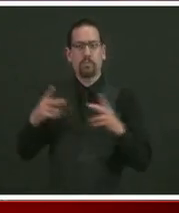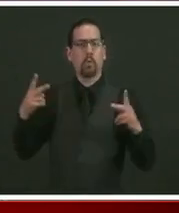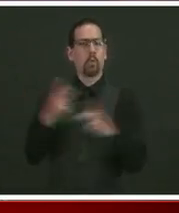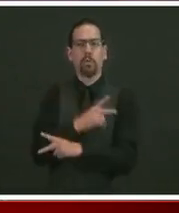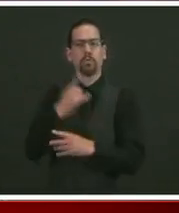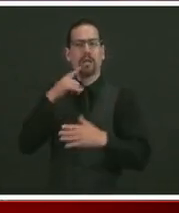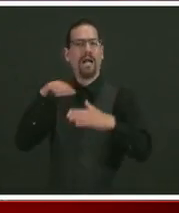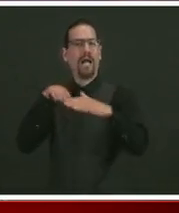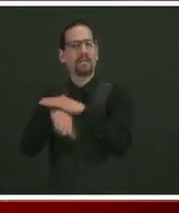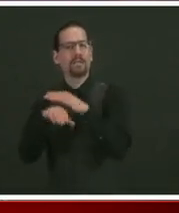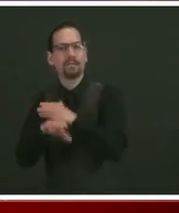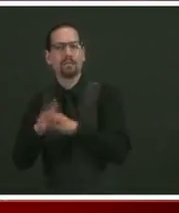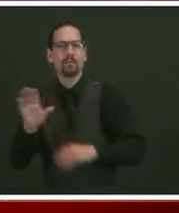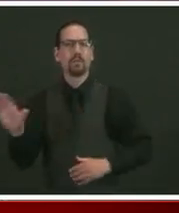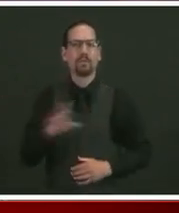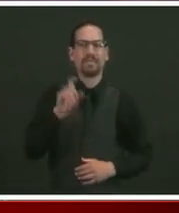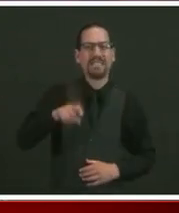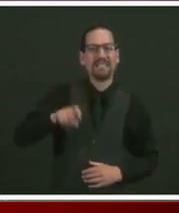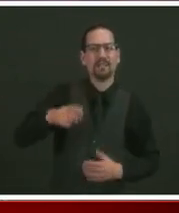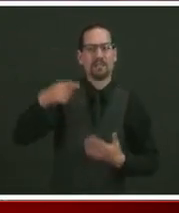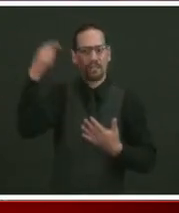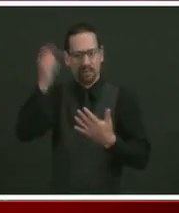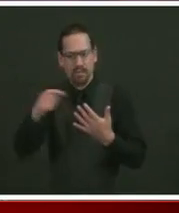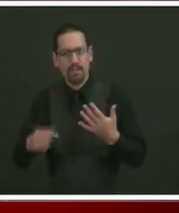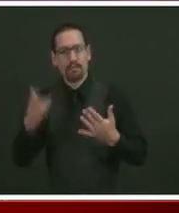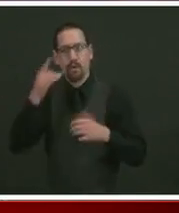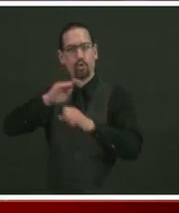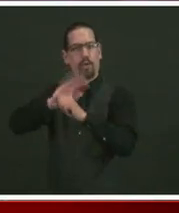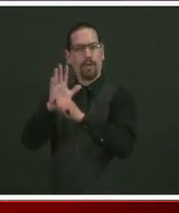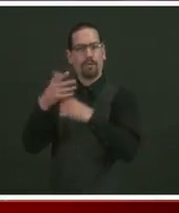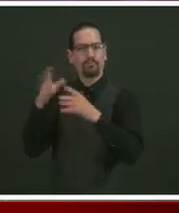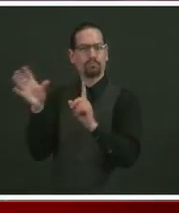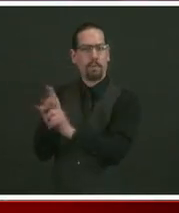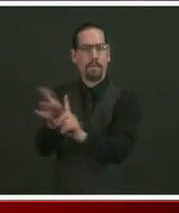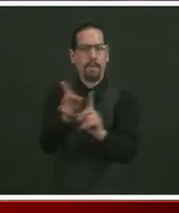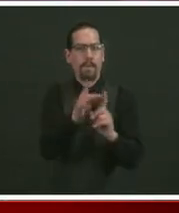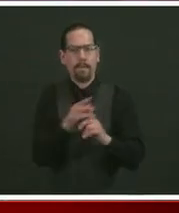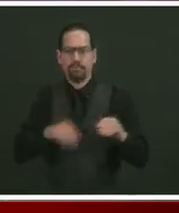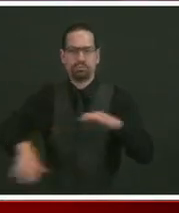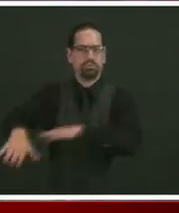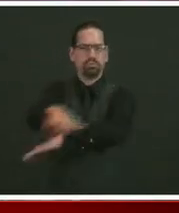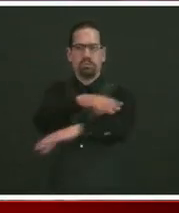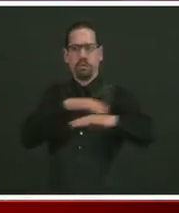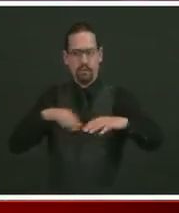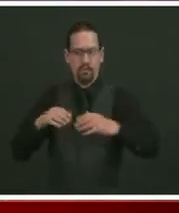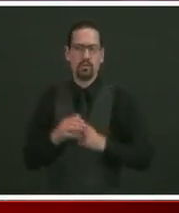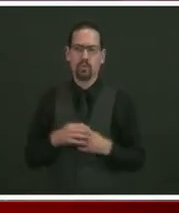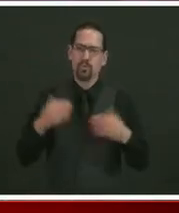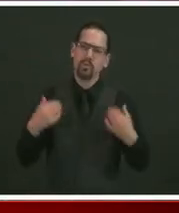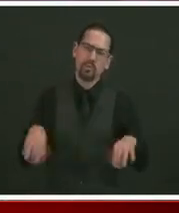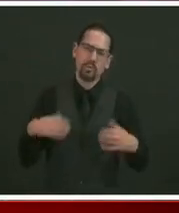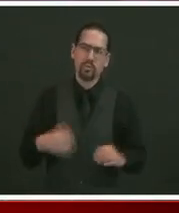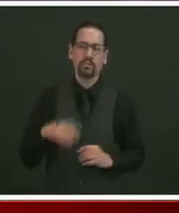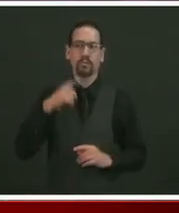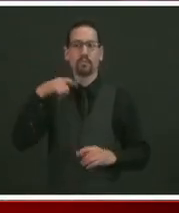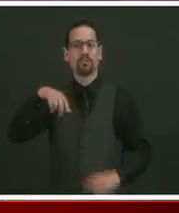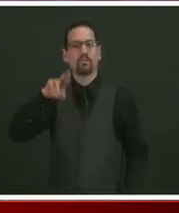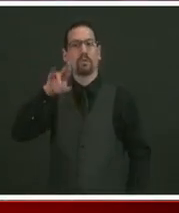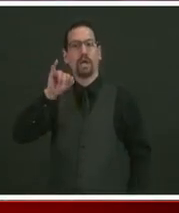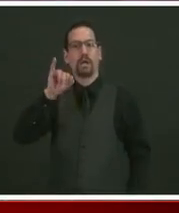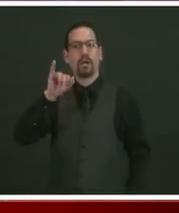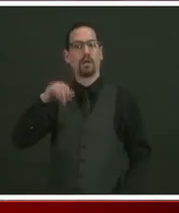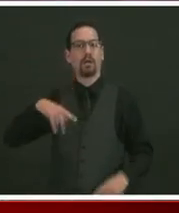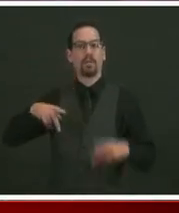every Rhode Islander. Having said that, in many ways, the virus has brought Rhode Islanders away from the health care system.